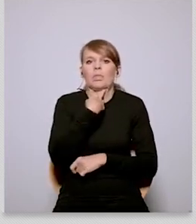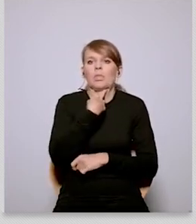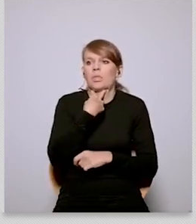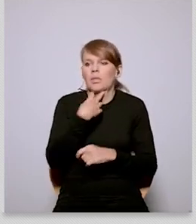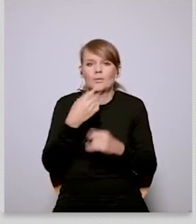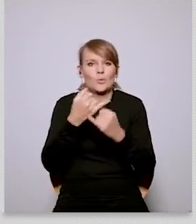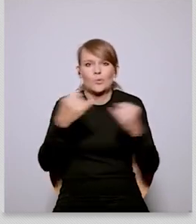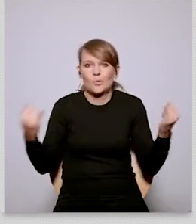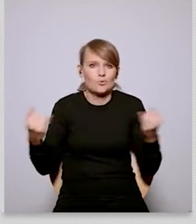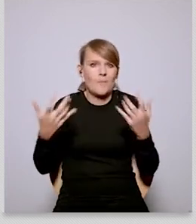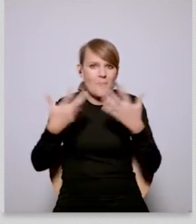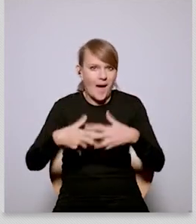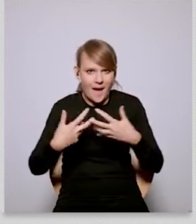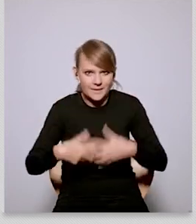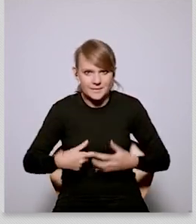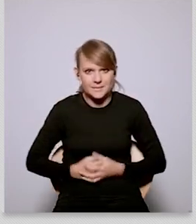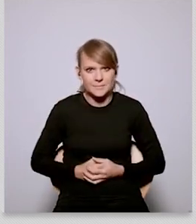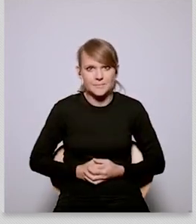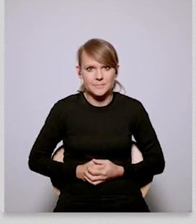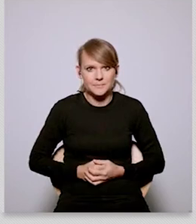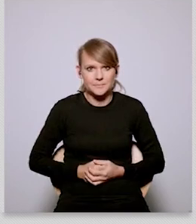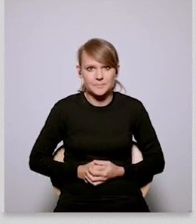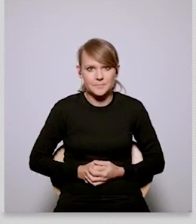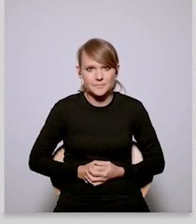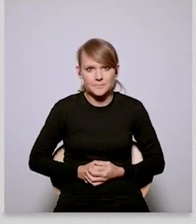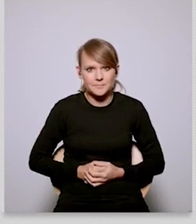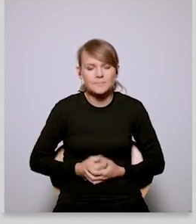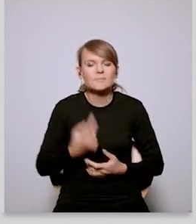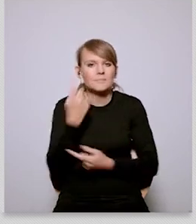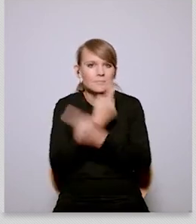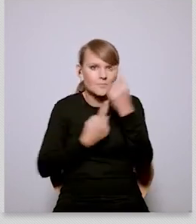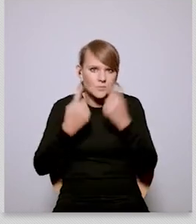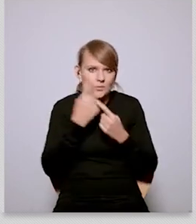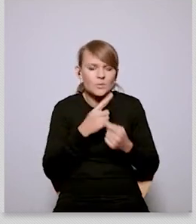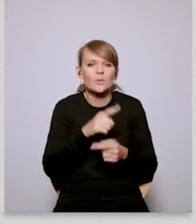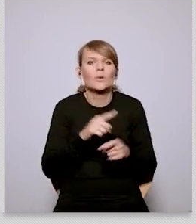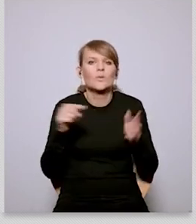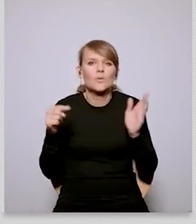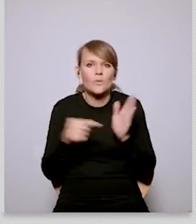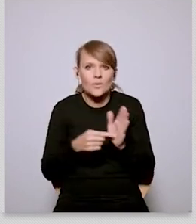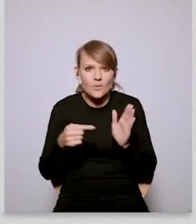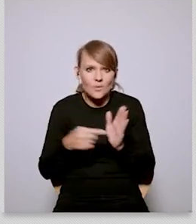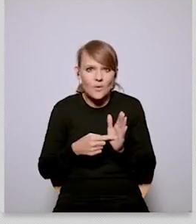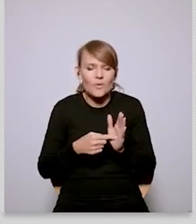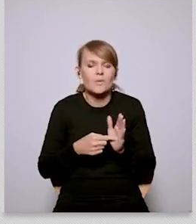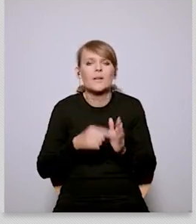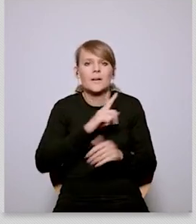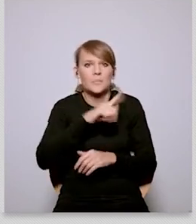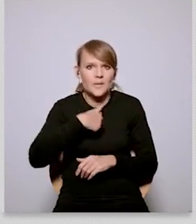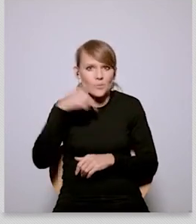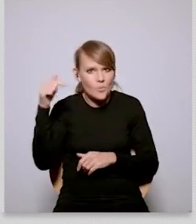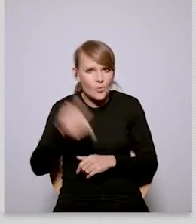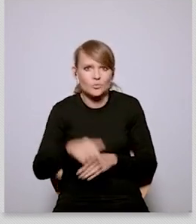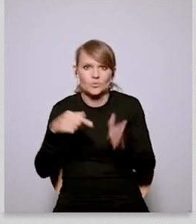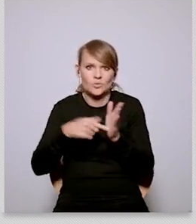it's that kind of um it's that narrative that that that we need to push forward on um that uh we we actually